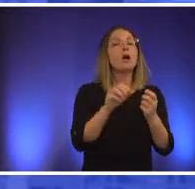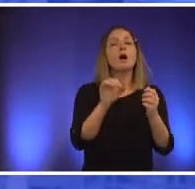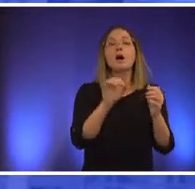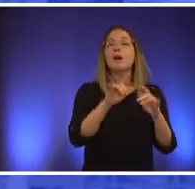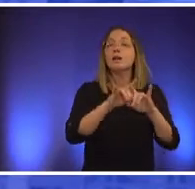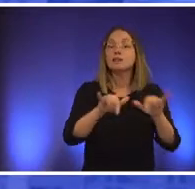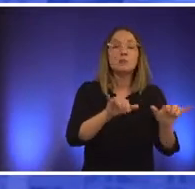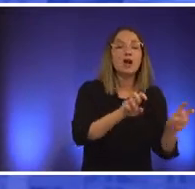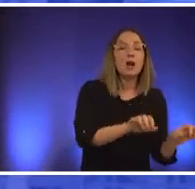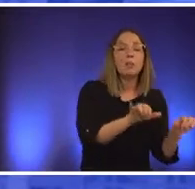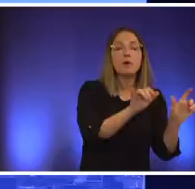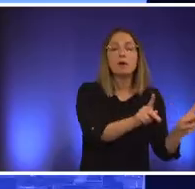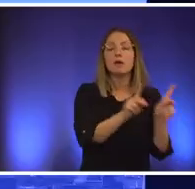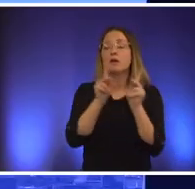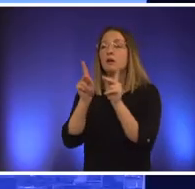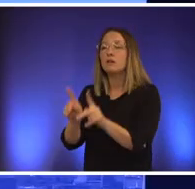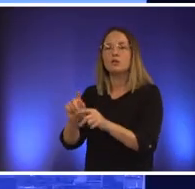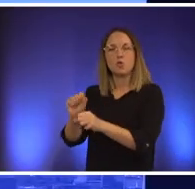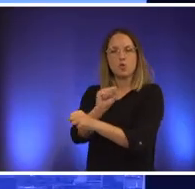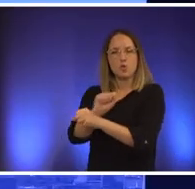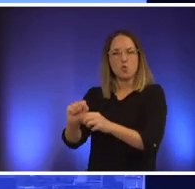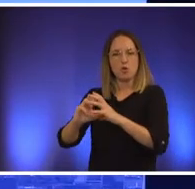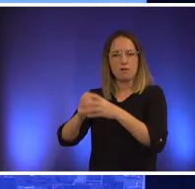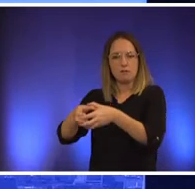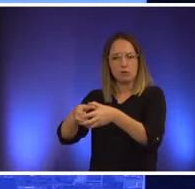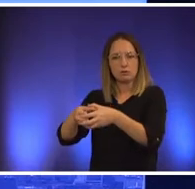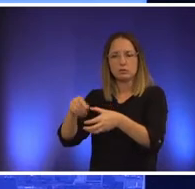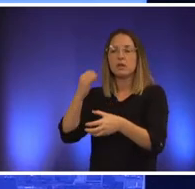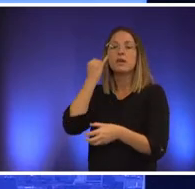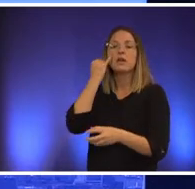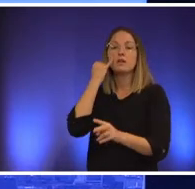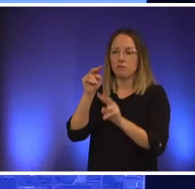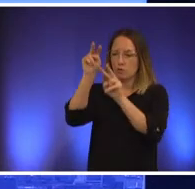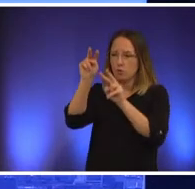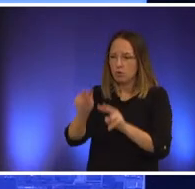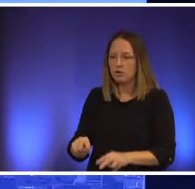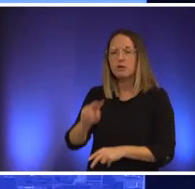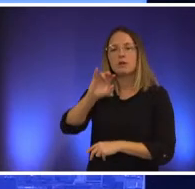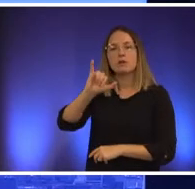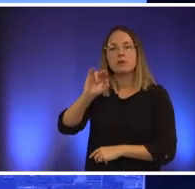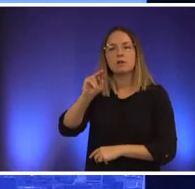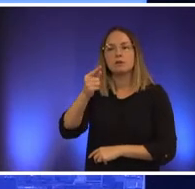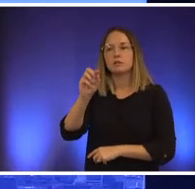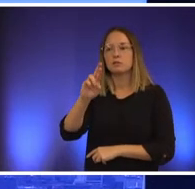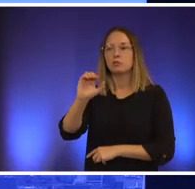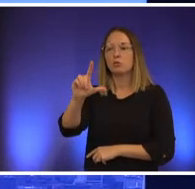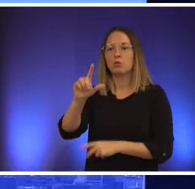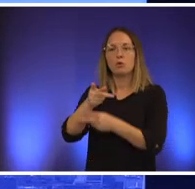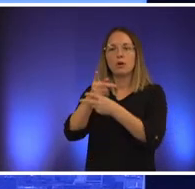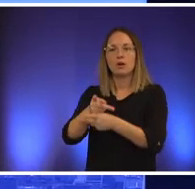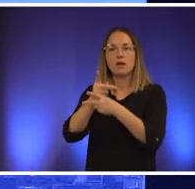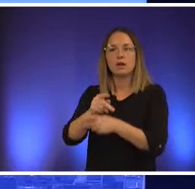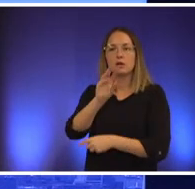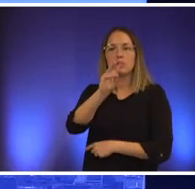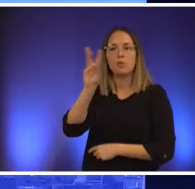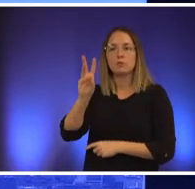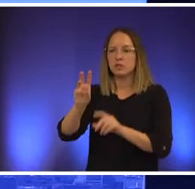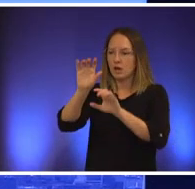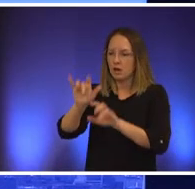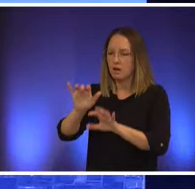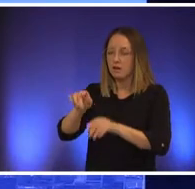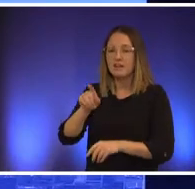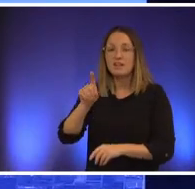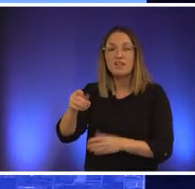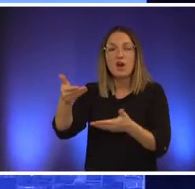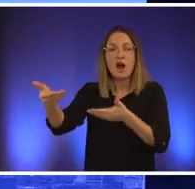you go to the go to the integral care website and say and look at their jobs their job postings they're looking for 50 case workers like right now